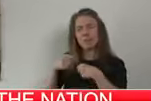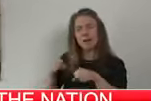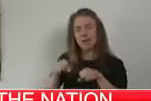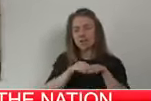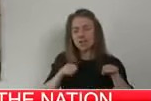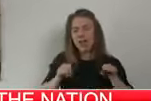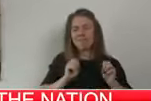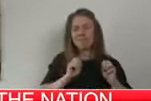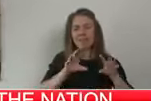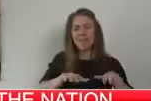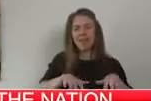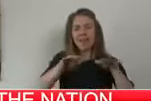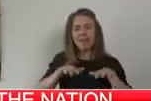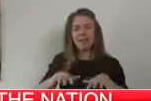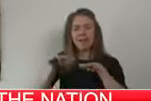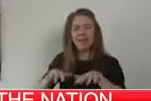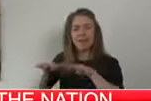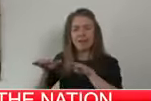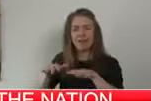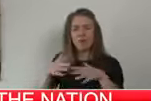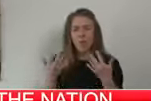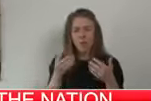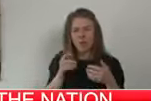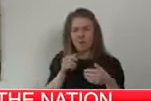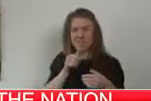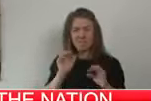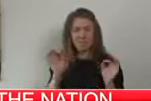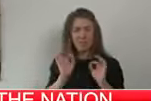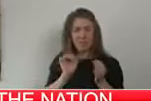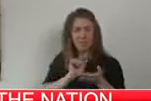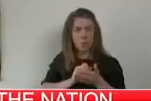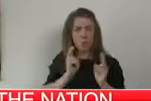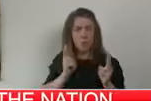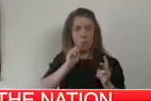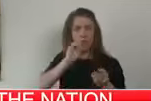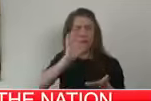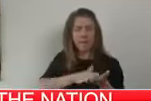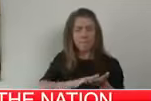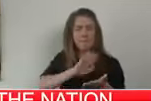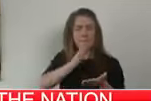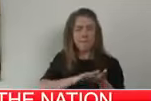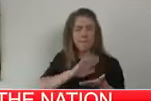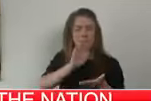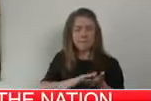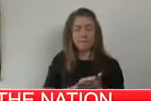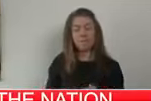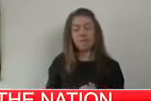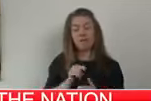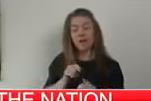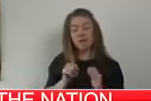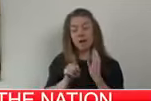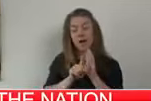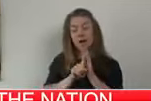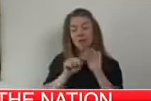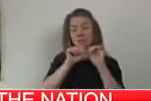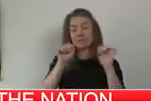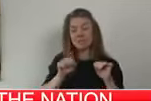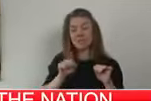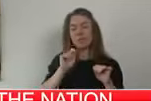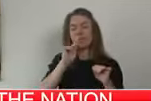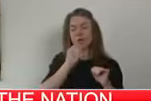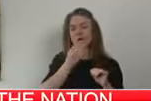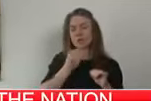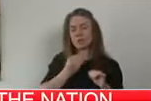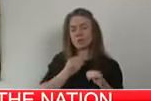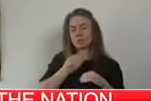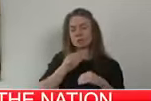We will use this alert system every time we update our cases so you'll know if the status in your area has gone